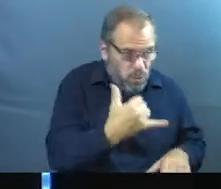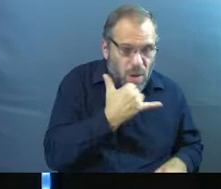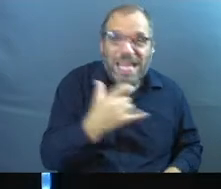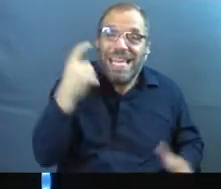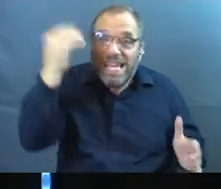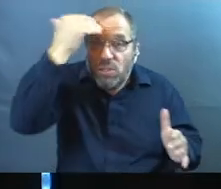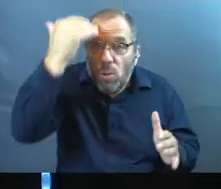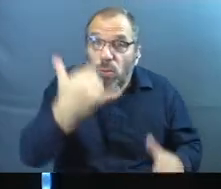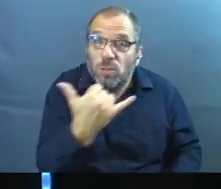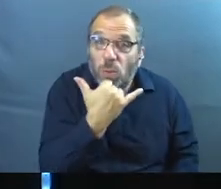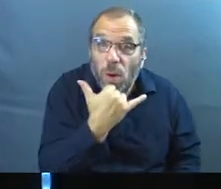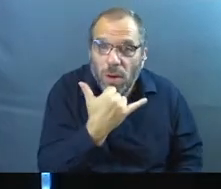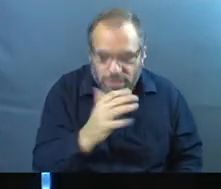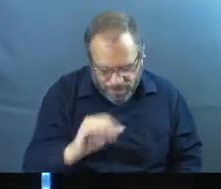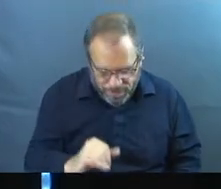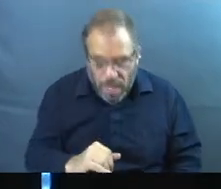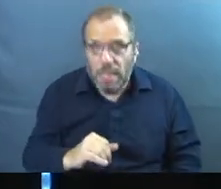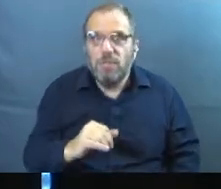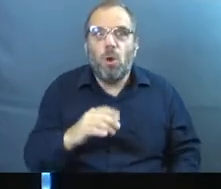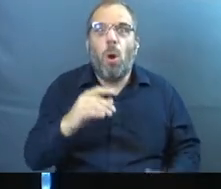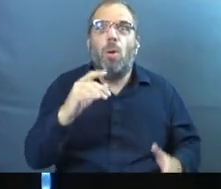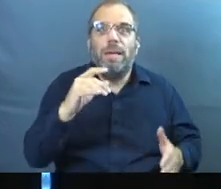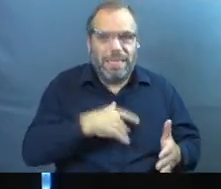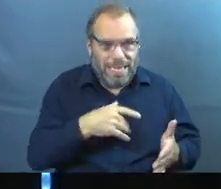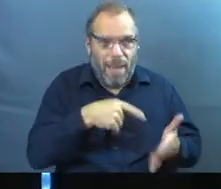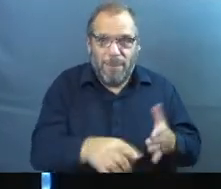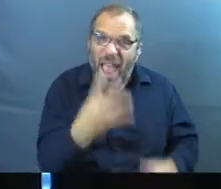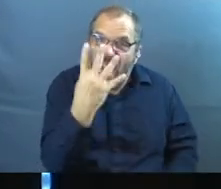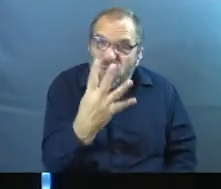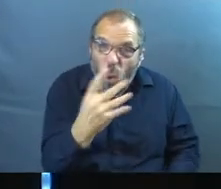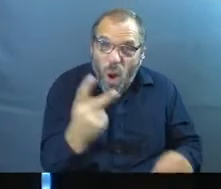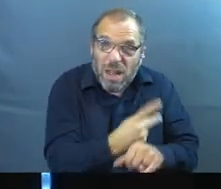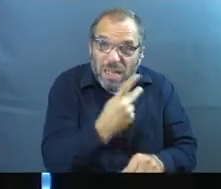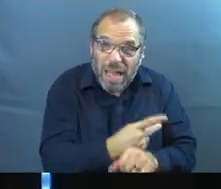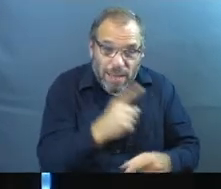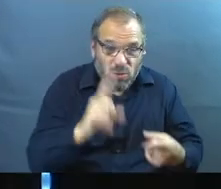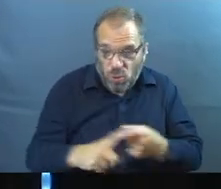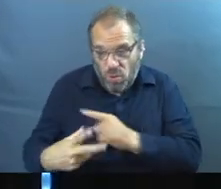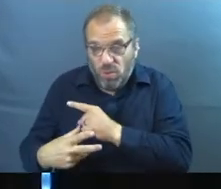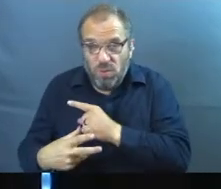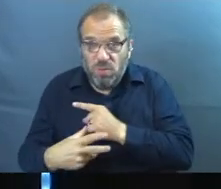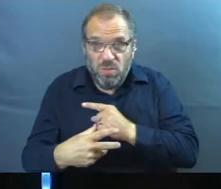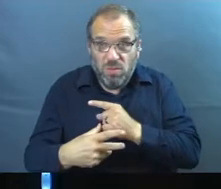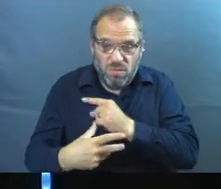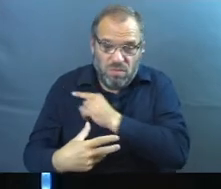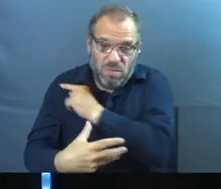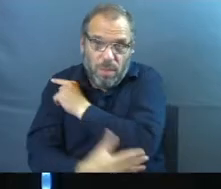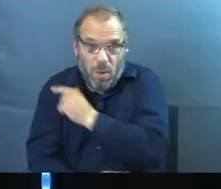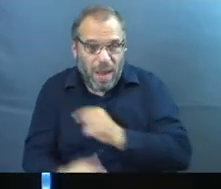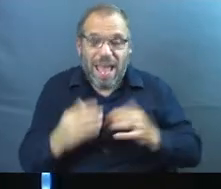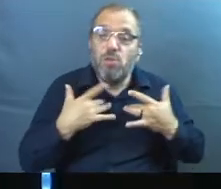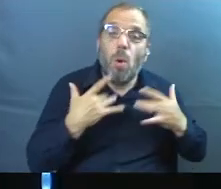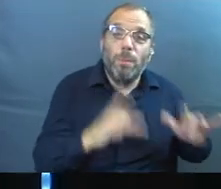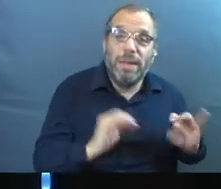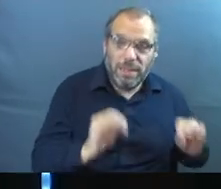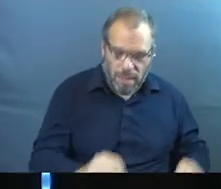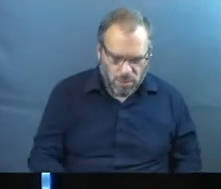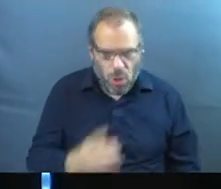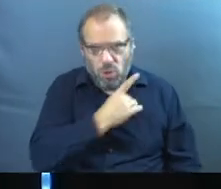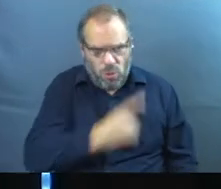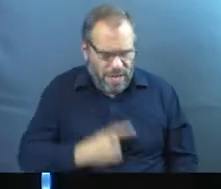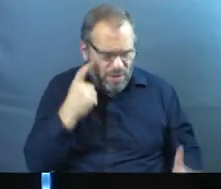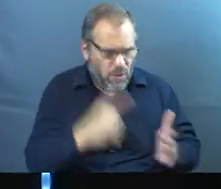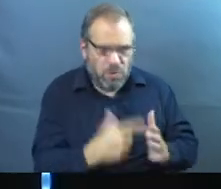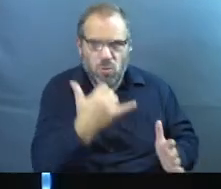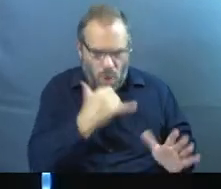doing things they shouldn't be doing. He must repay four lambs to the poor man for the one he stole, and for having no pity. So David